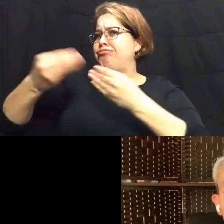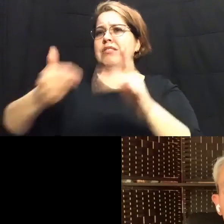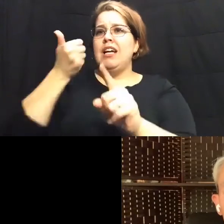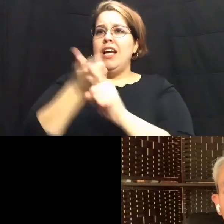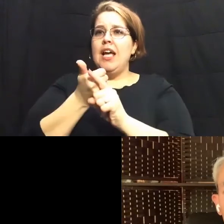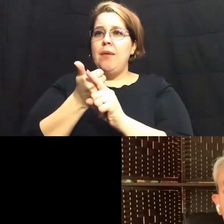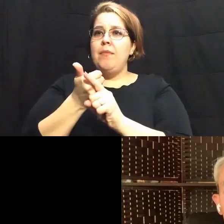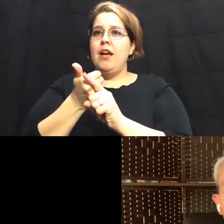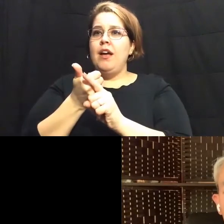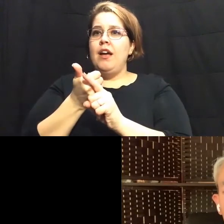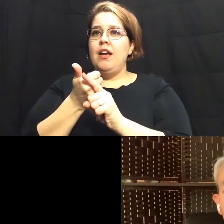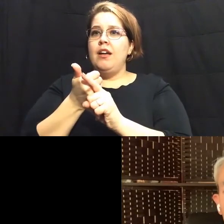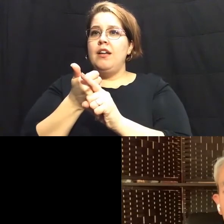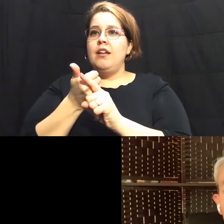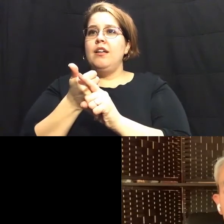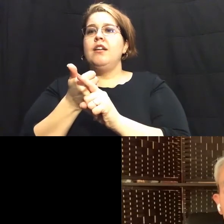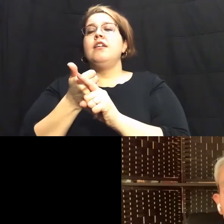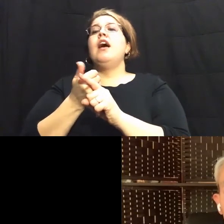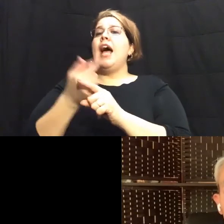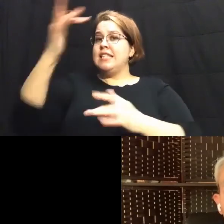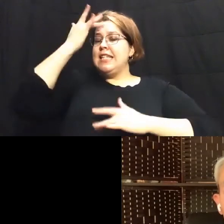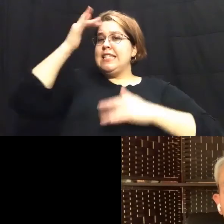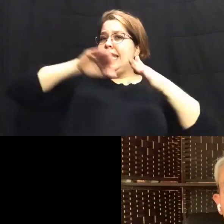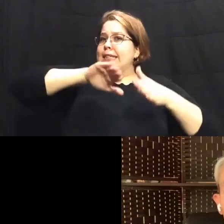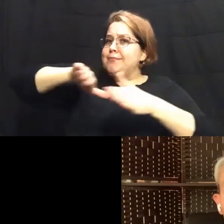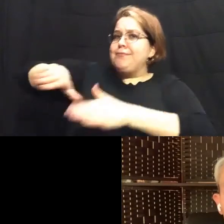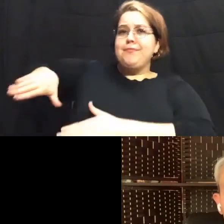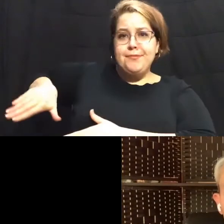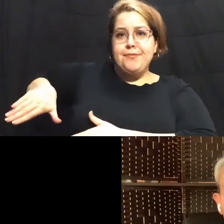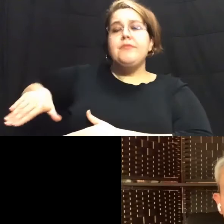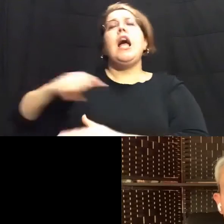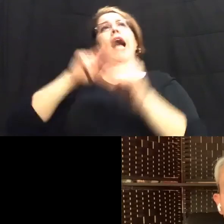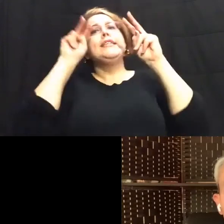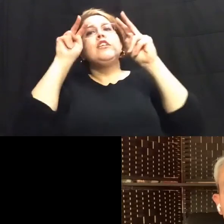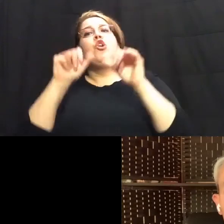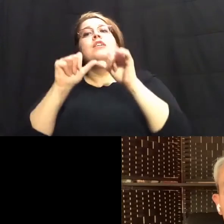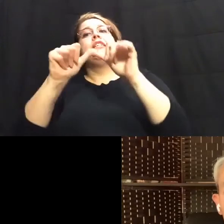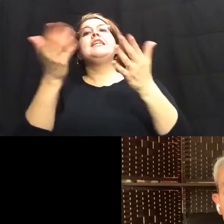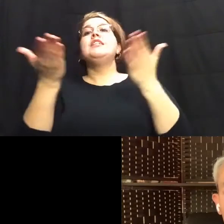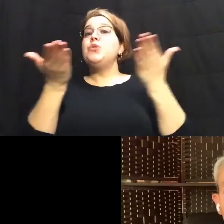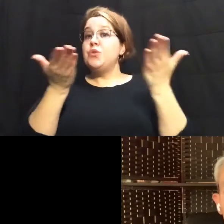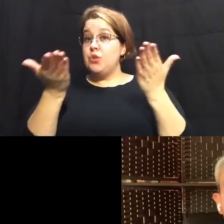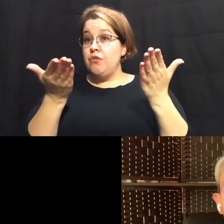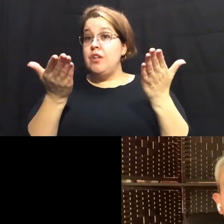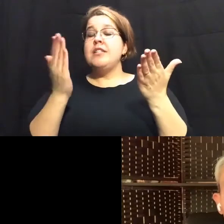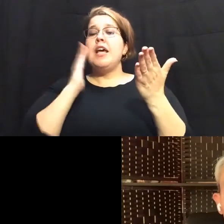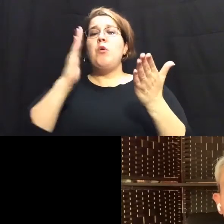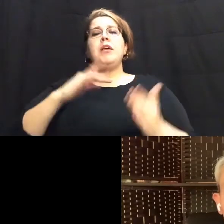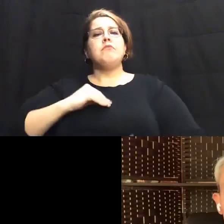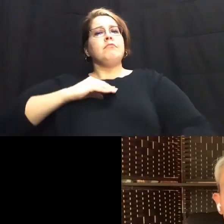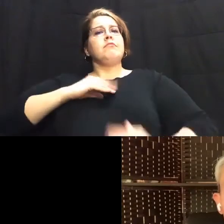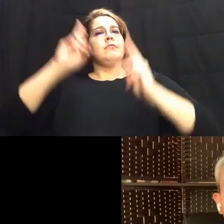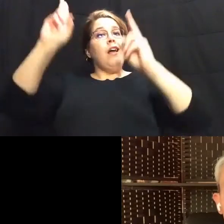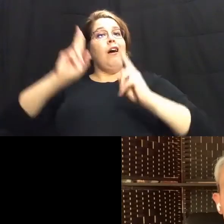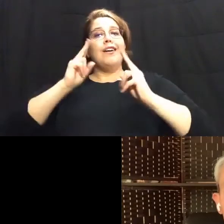as we put this pandemic behind us i look forward to uh continued service uh it would be an honor to uh